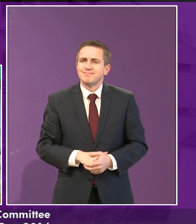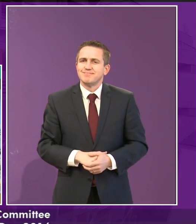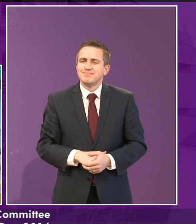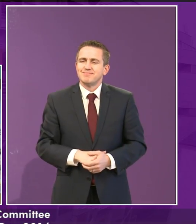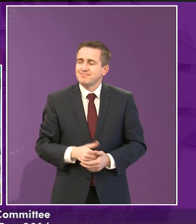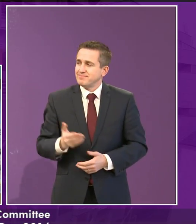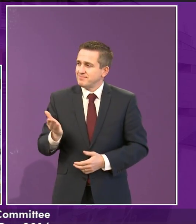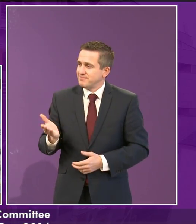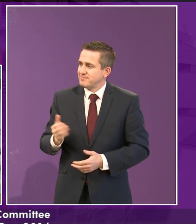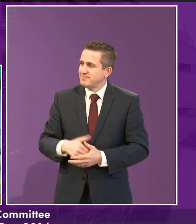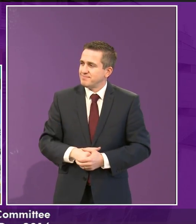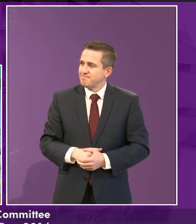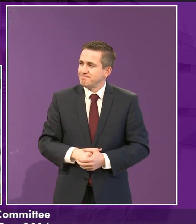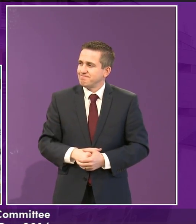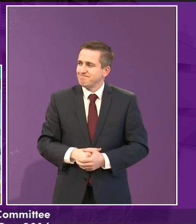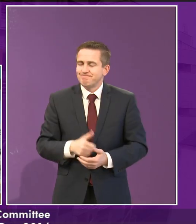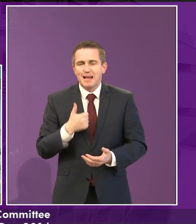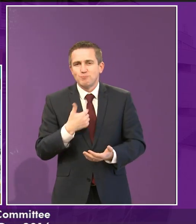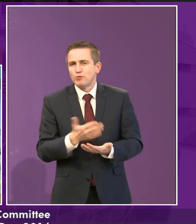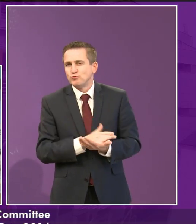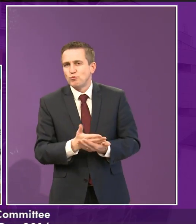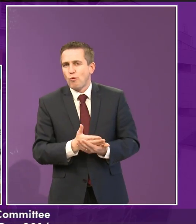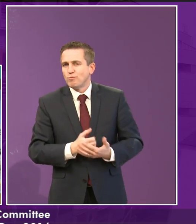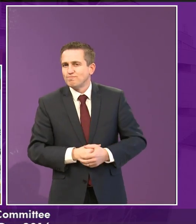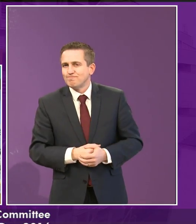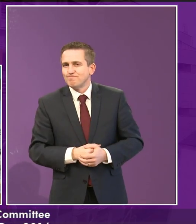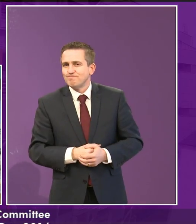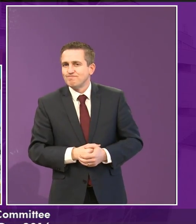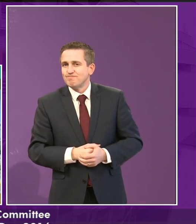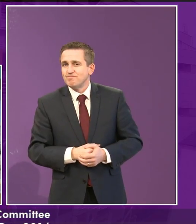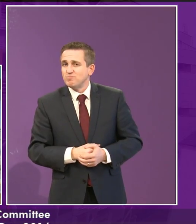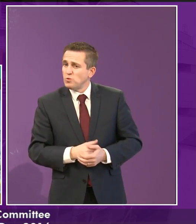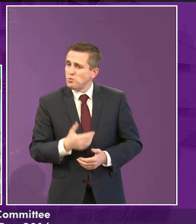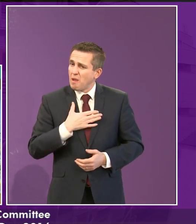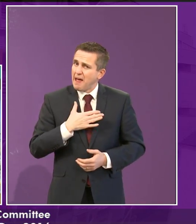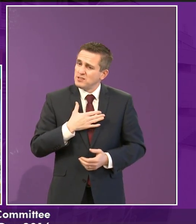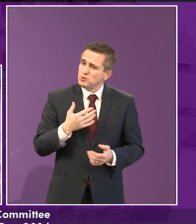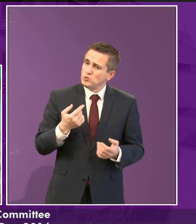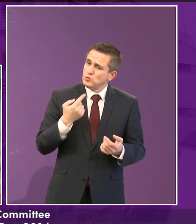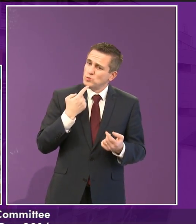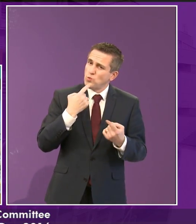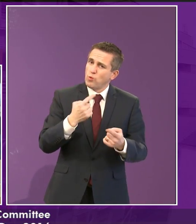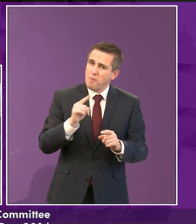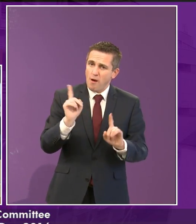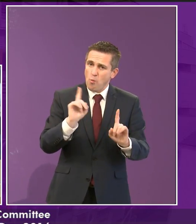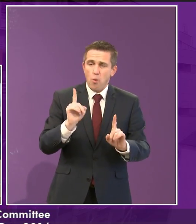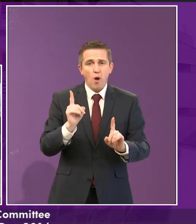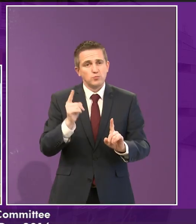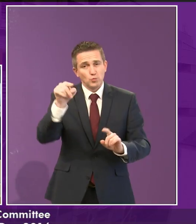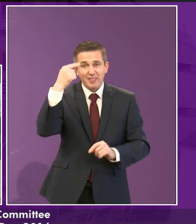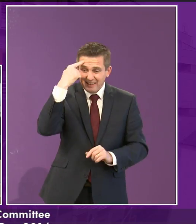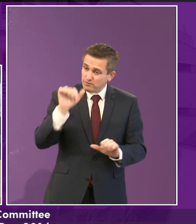you, Ryan? I don't know. You're just having the right to be able to say what you want to say, because you talked about freedom of speech.